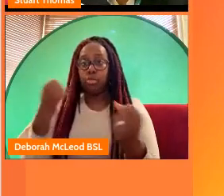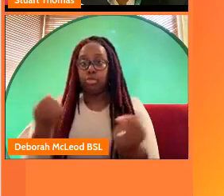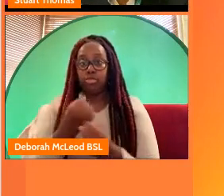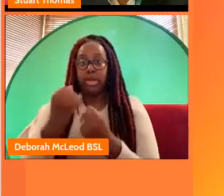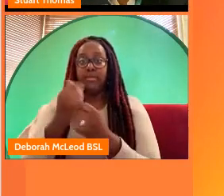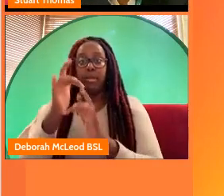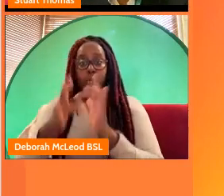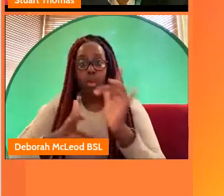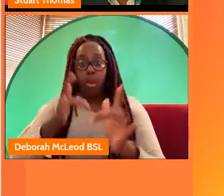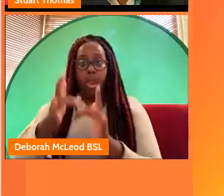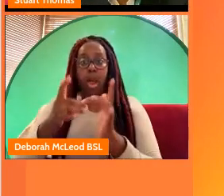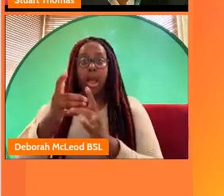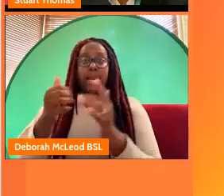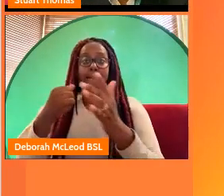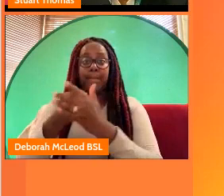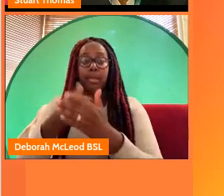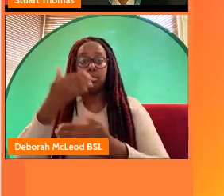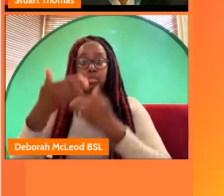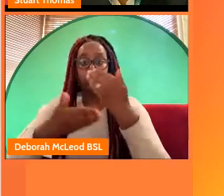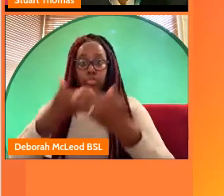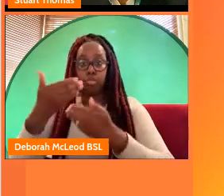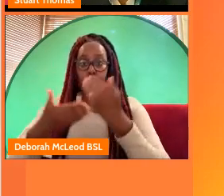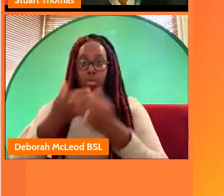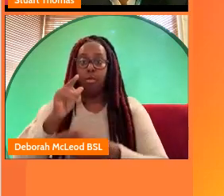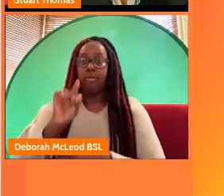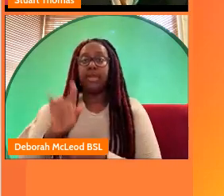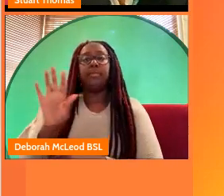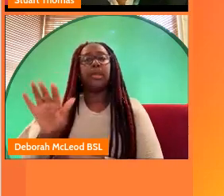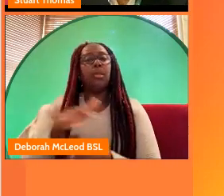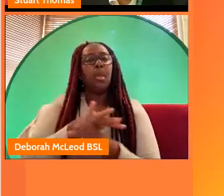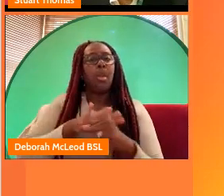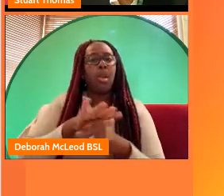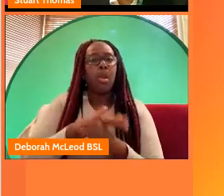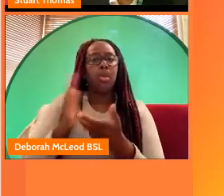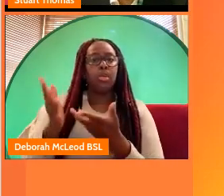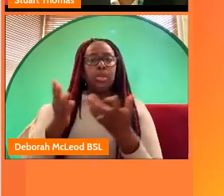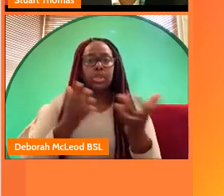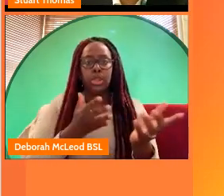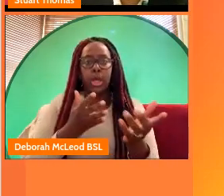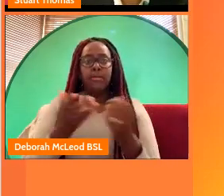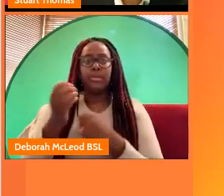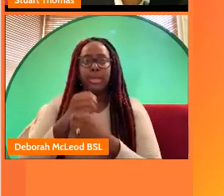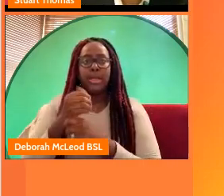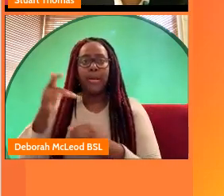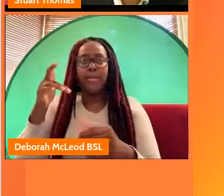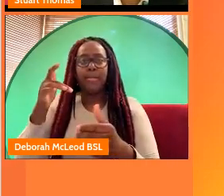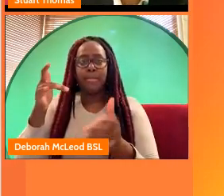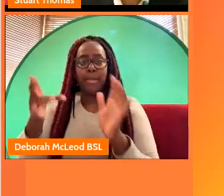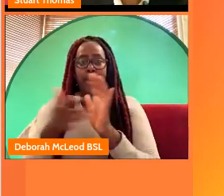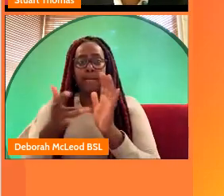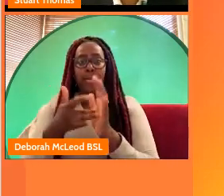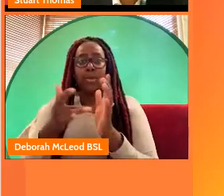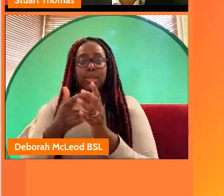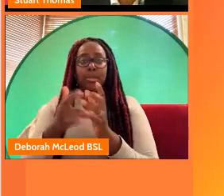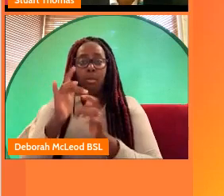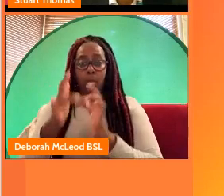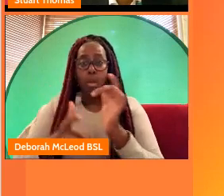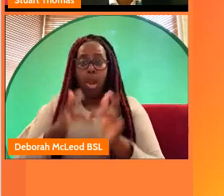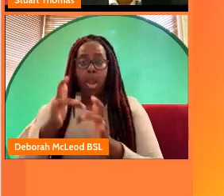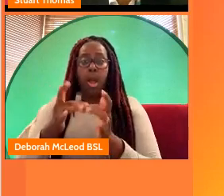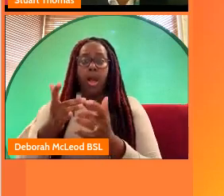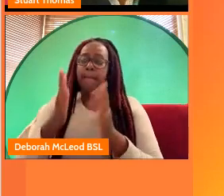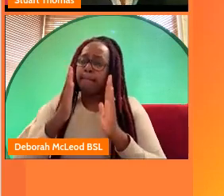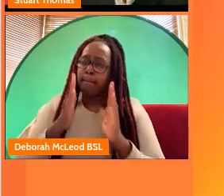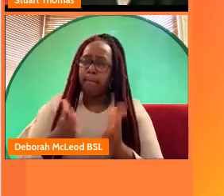and the impact of our storytelling if our local services are to remain relevant in an increasingly online and on-demand world we must change